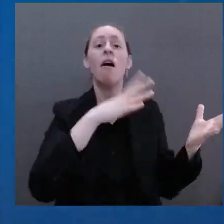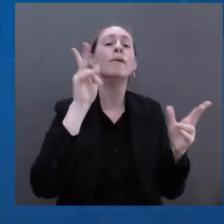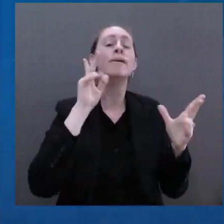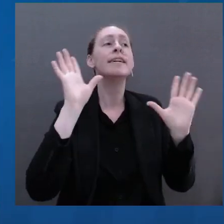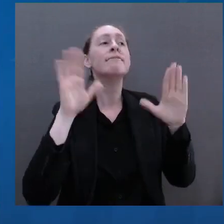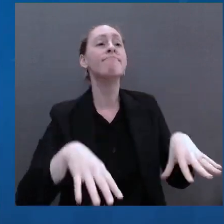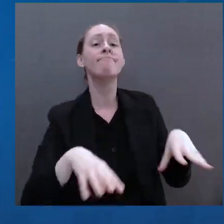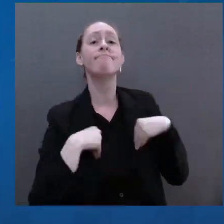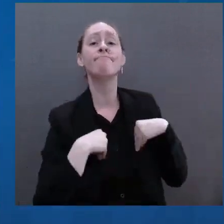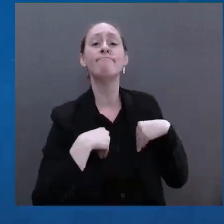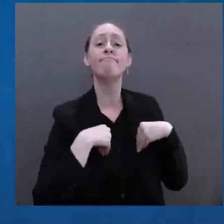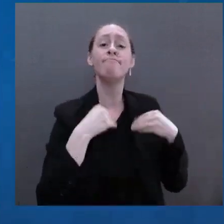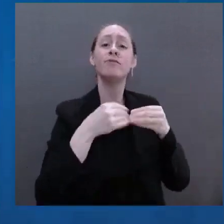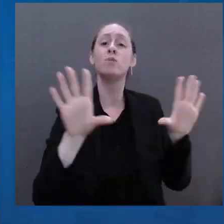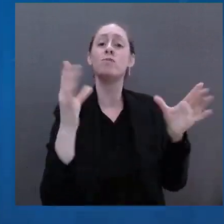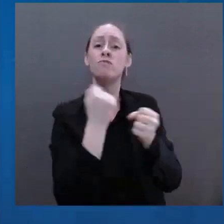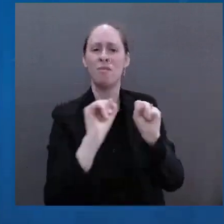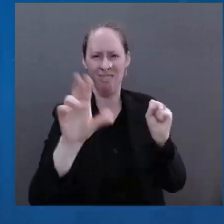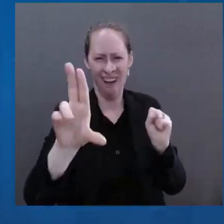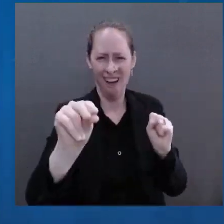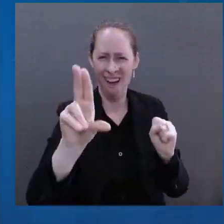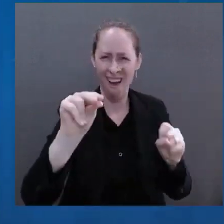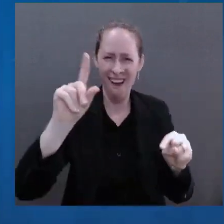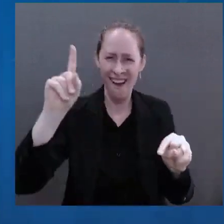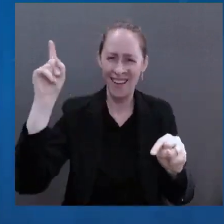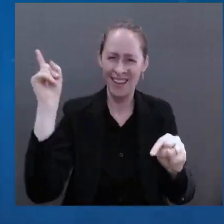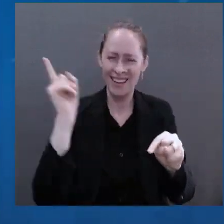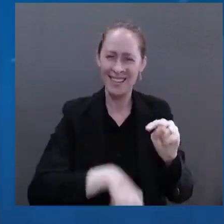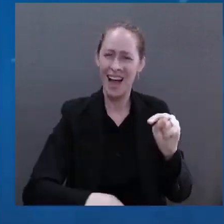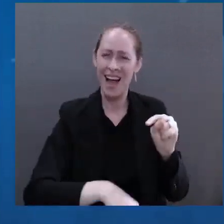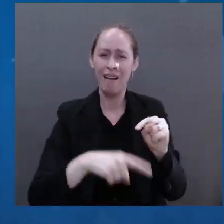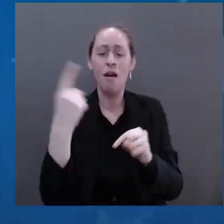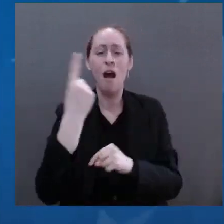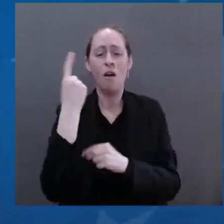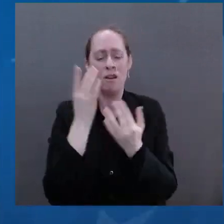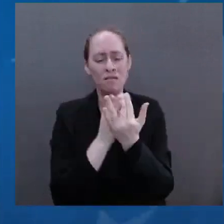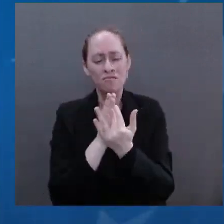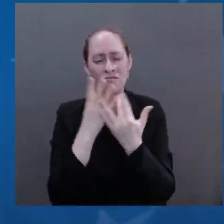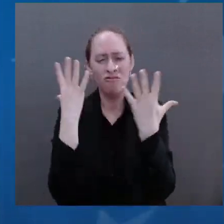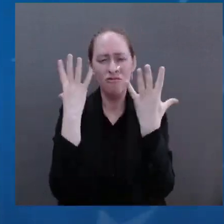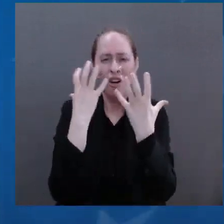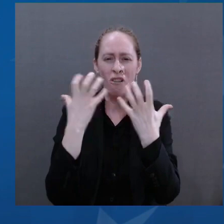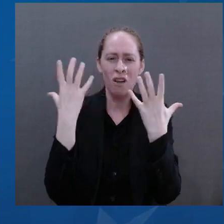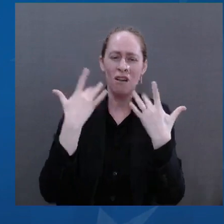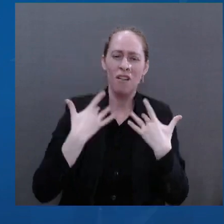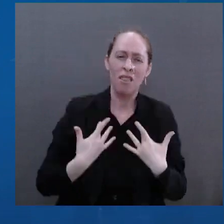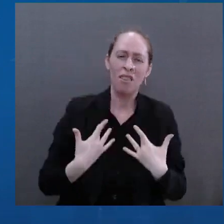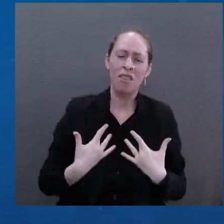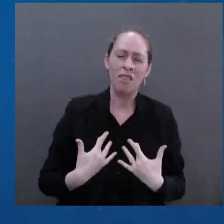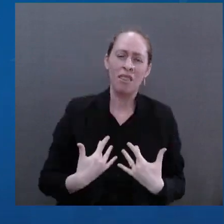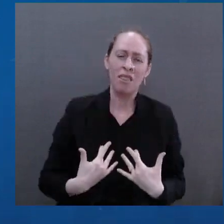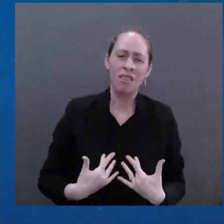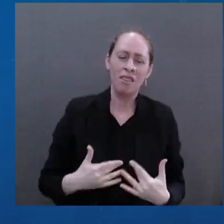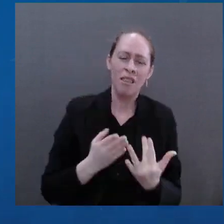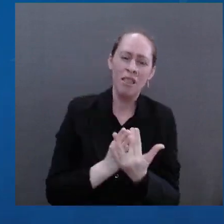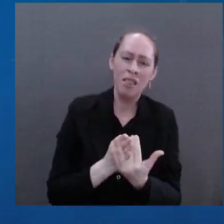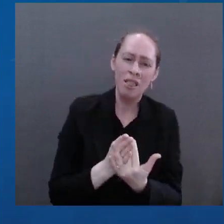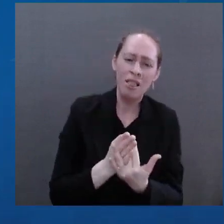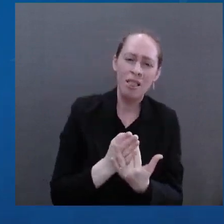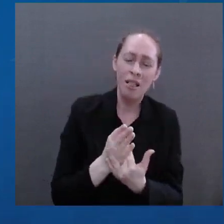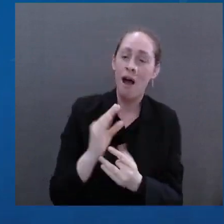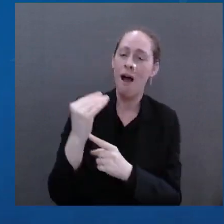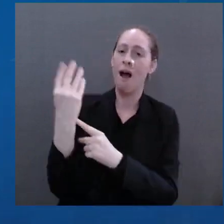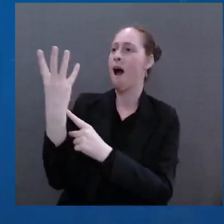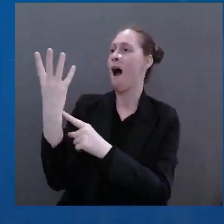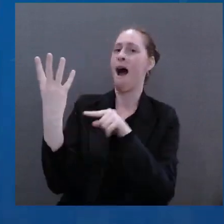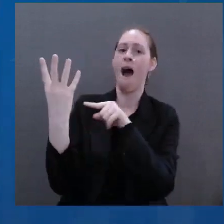greatest progress follows. And history shows this is the task of our time, the task of this